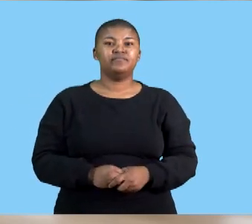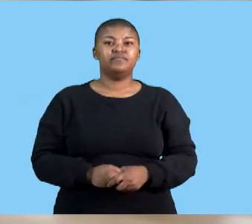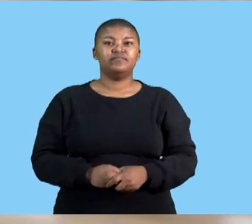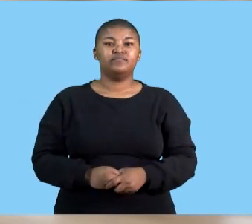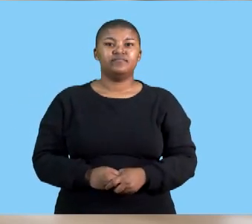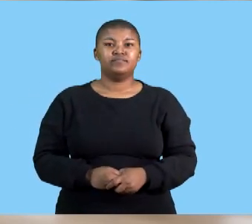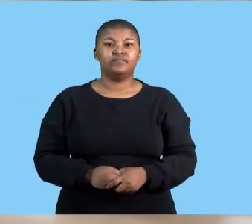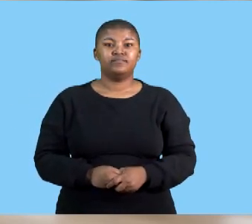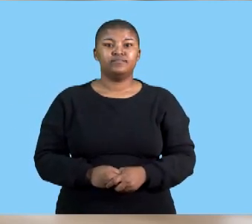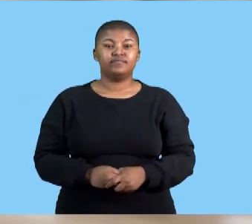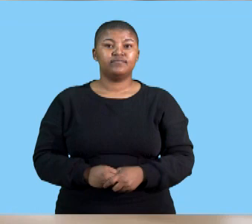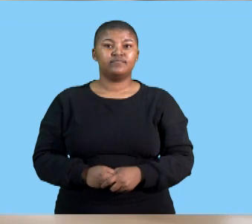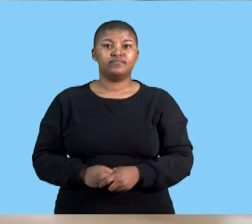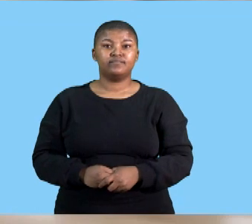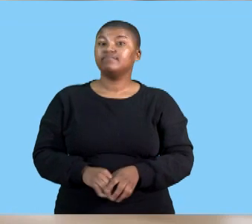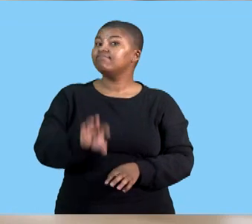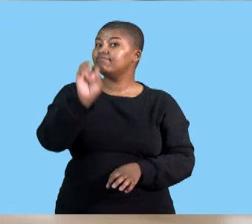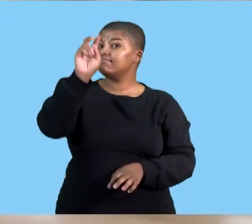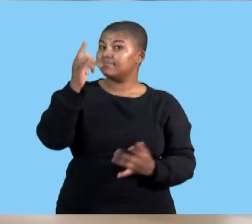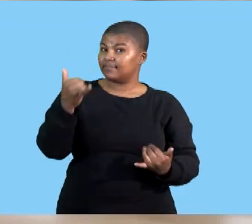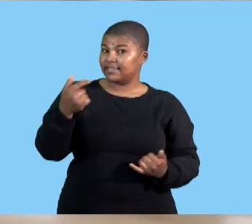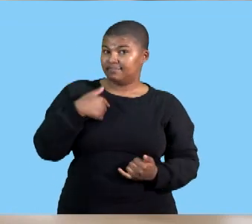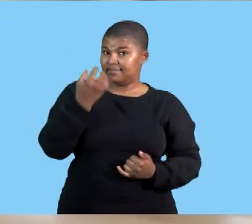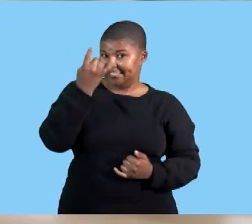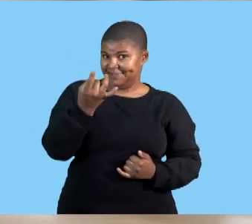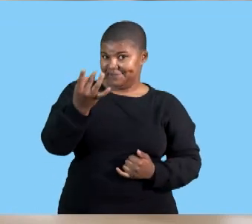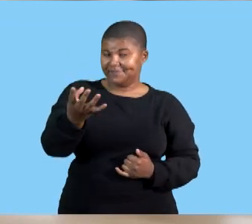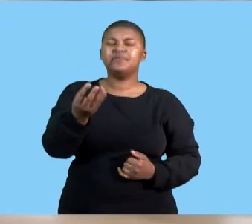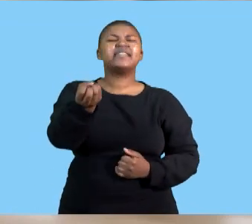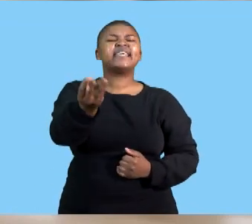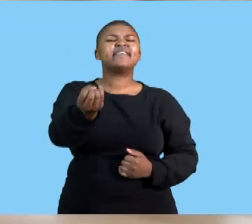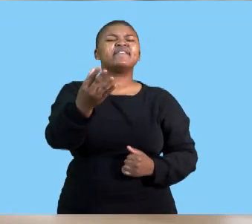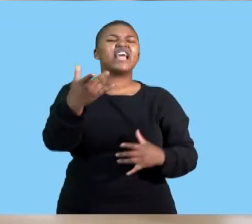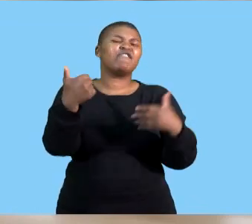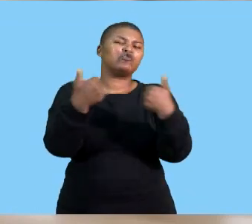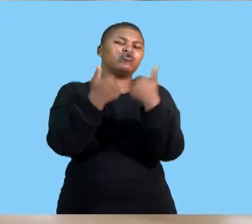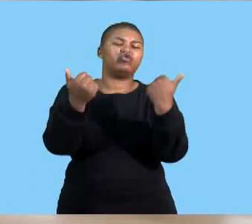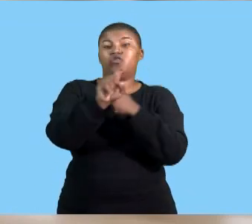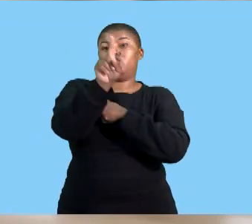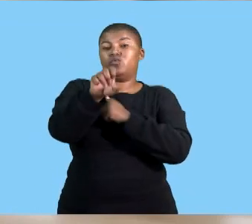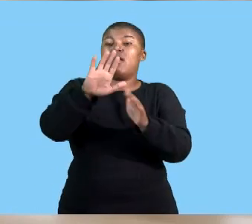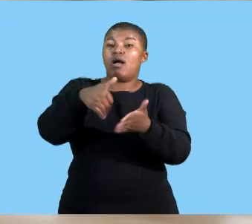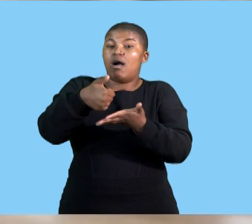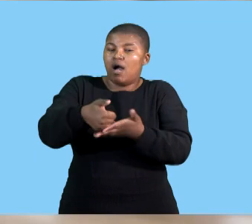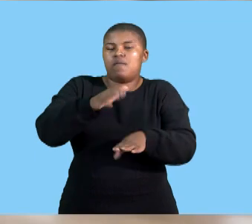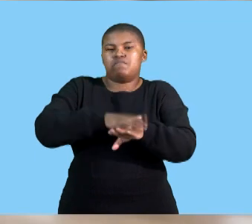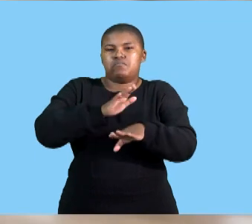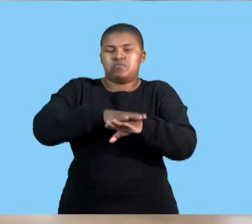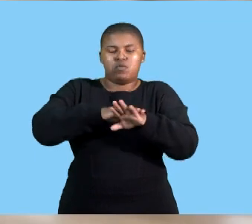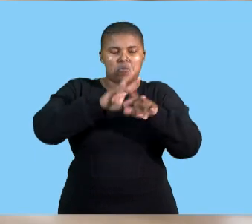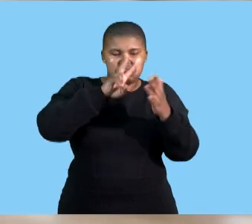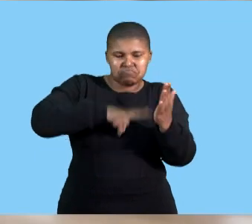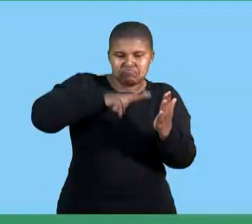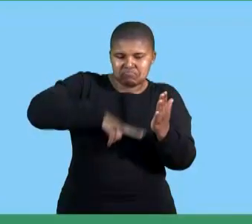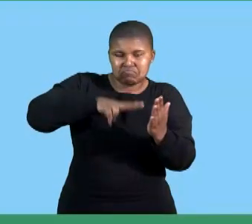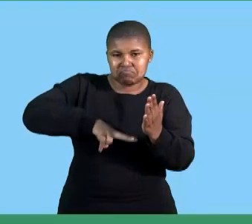with that said i am going to leave you with a challenge that is going to help you to develop more love for business